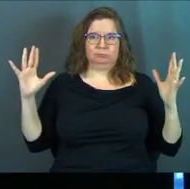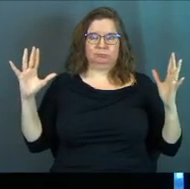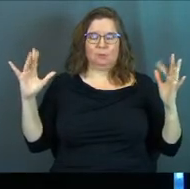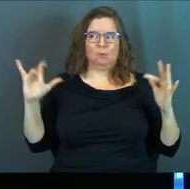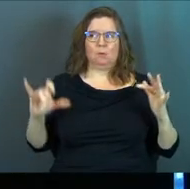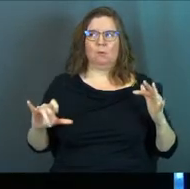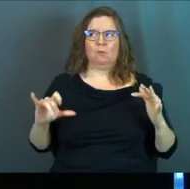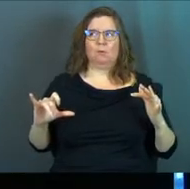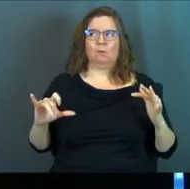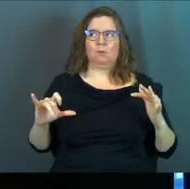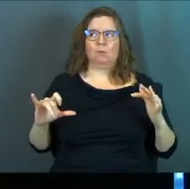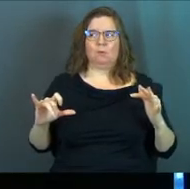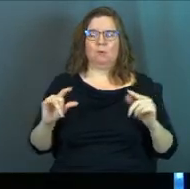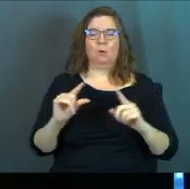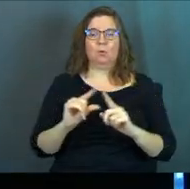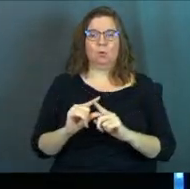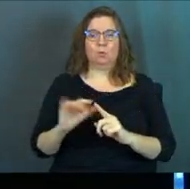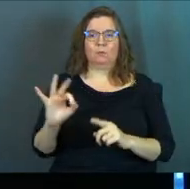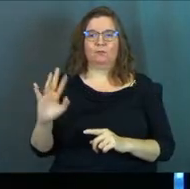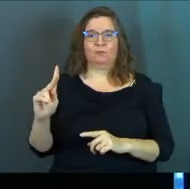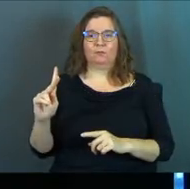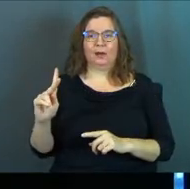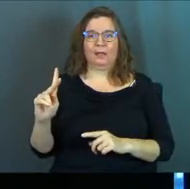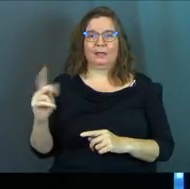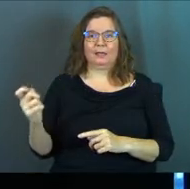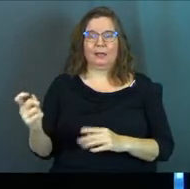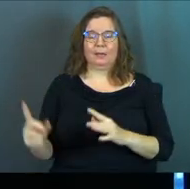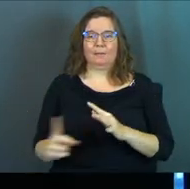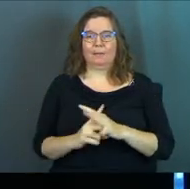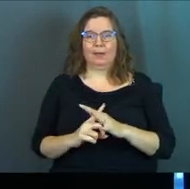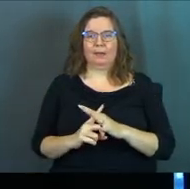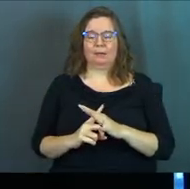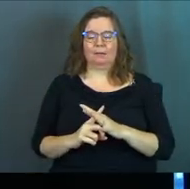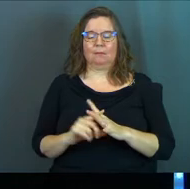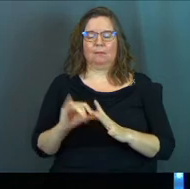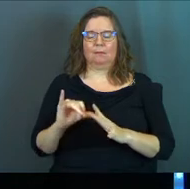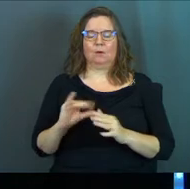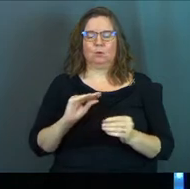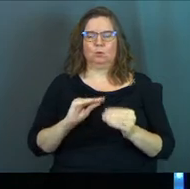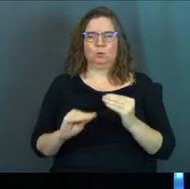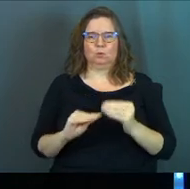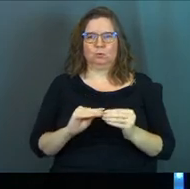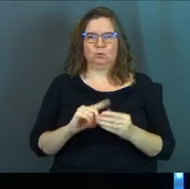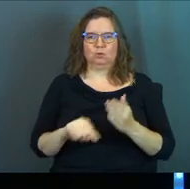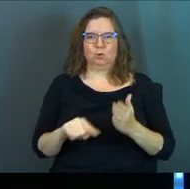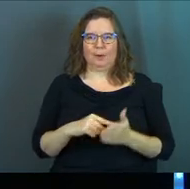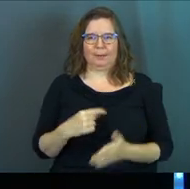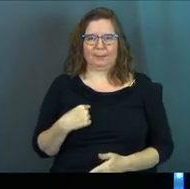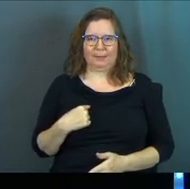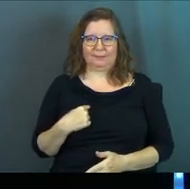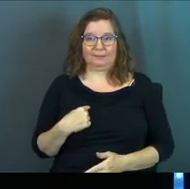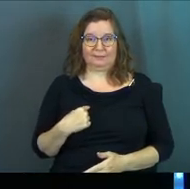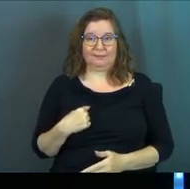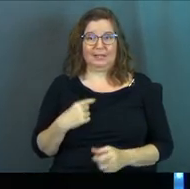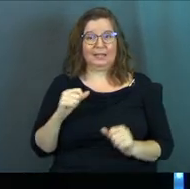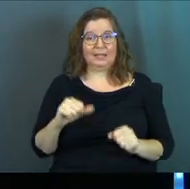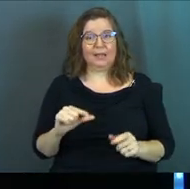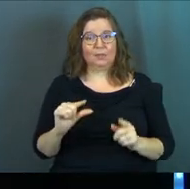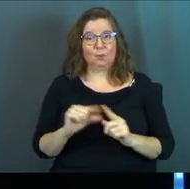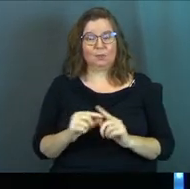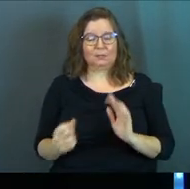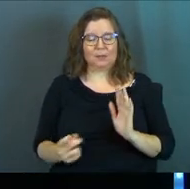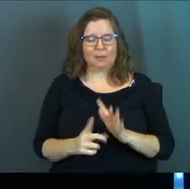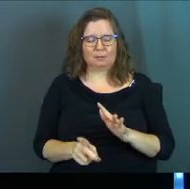It was like the words of Frank came back to correct me. Can the words come back to correct you?